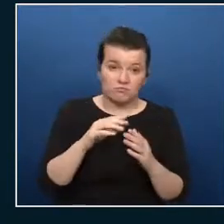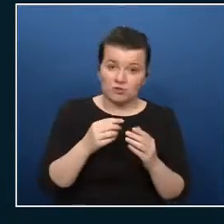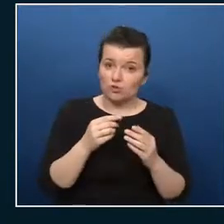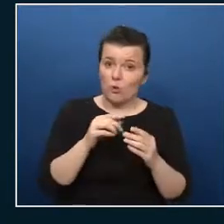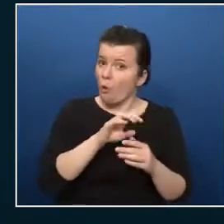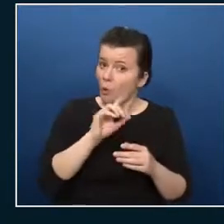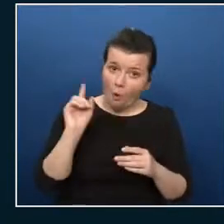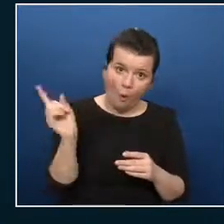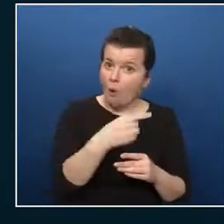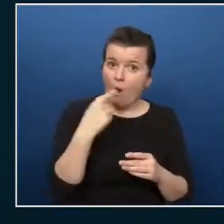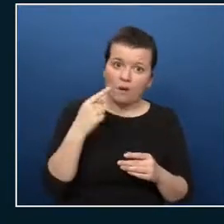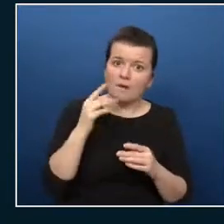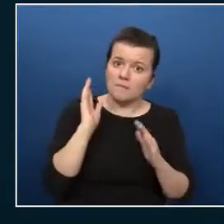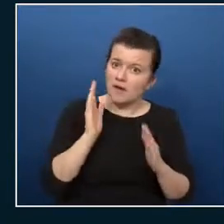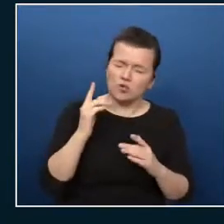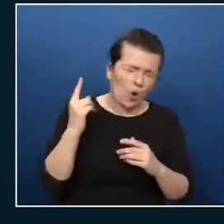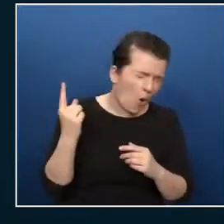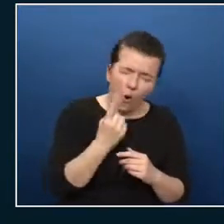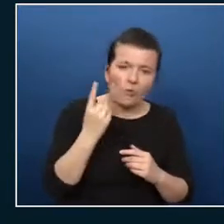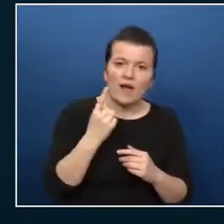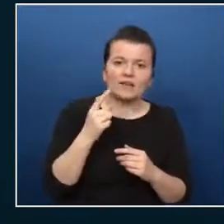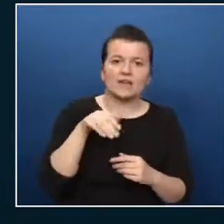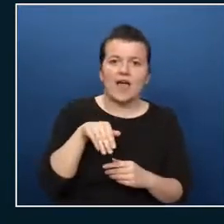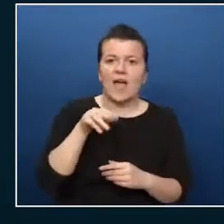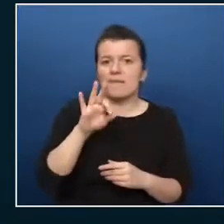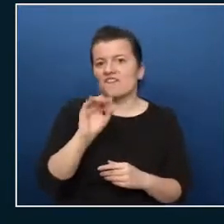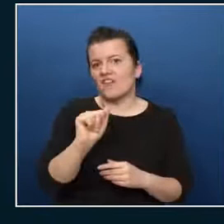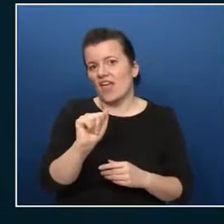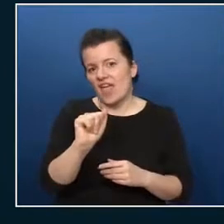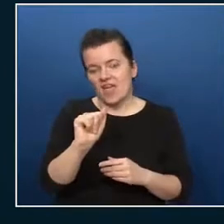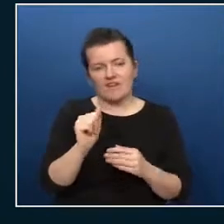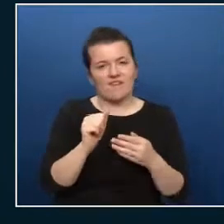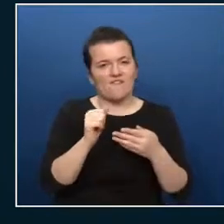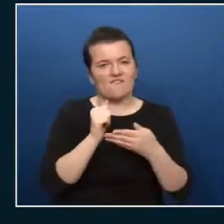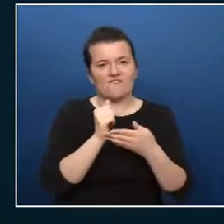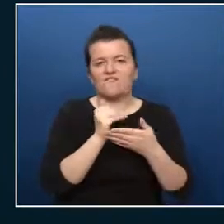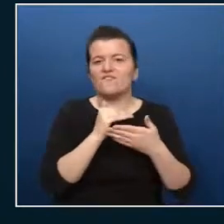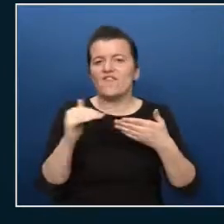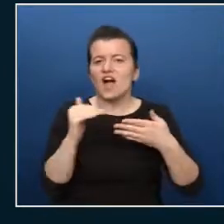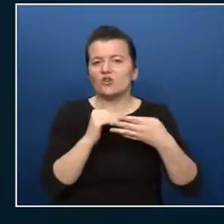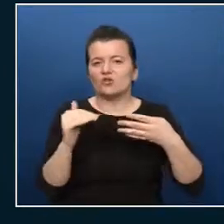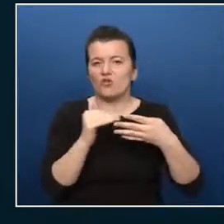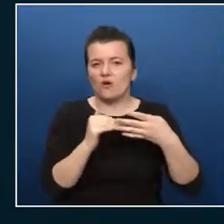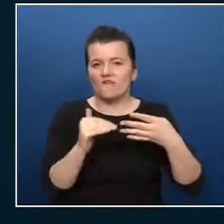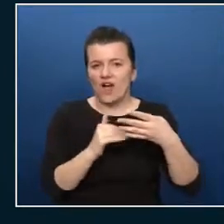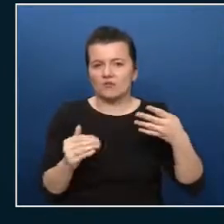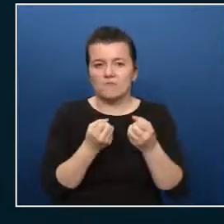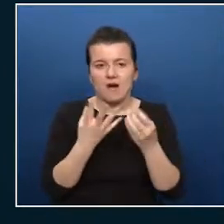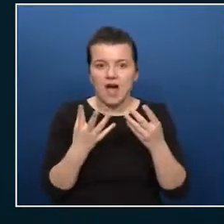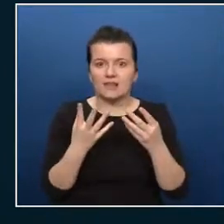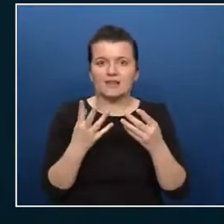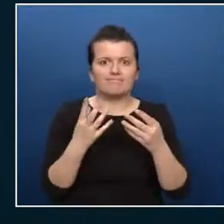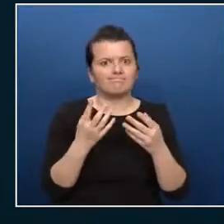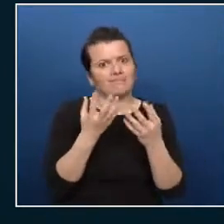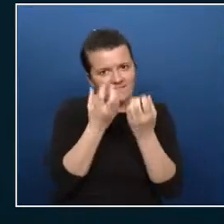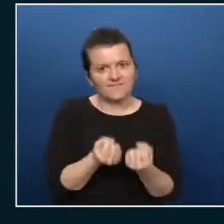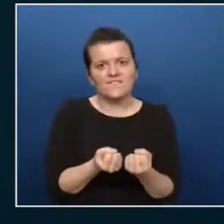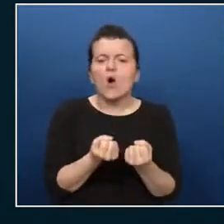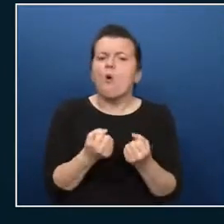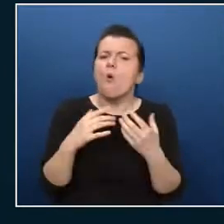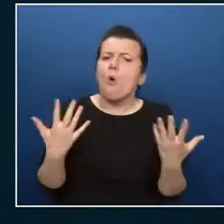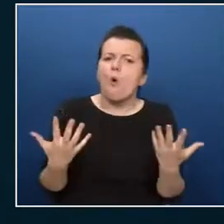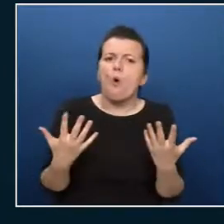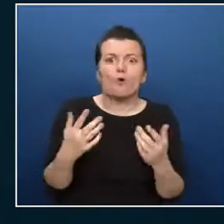are there specific situations where you'd want to step up your security depends that's an